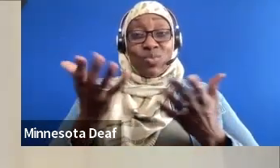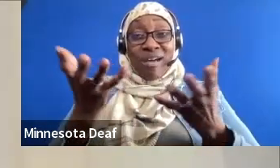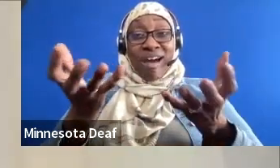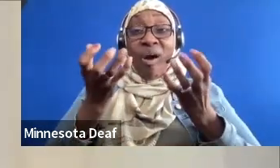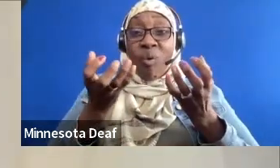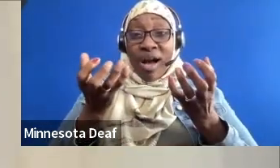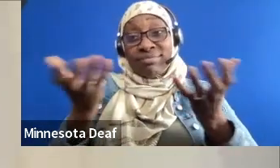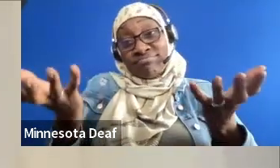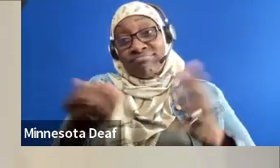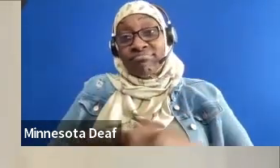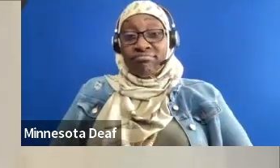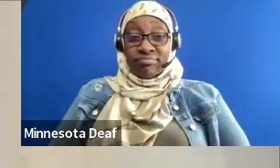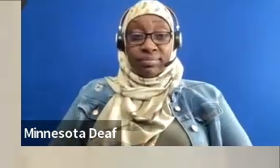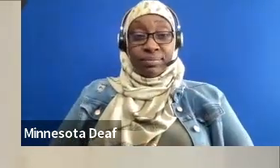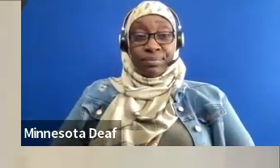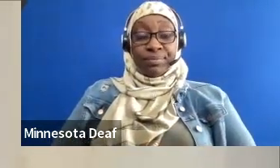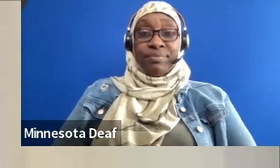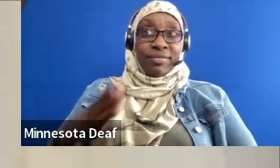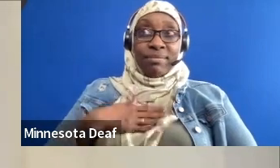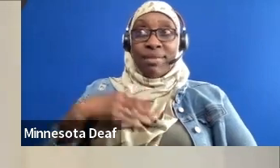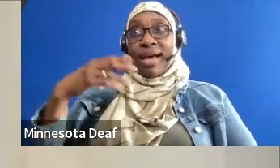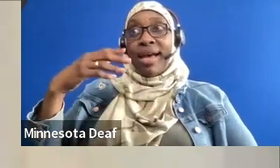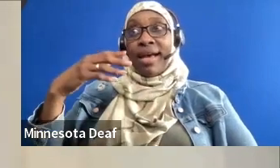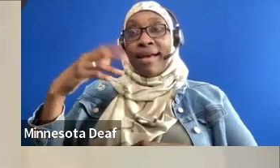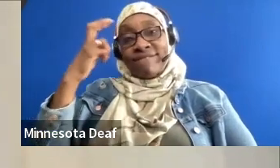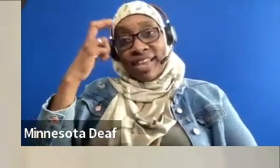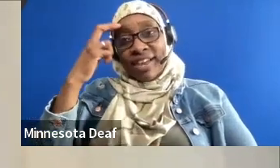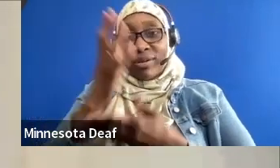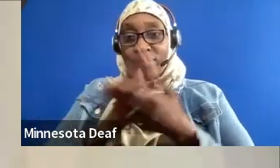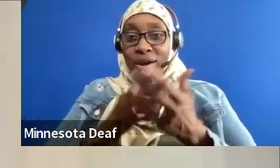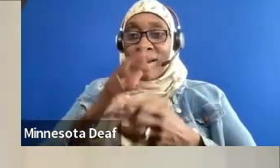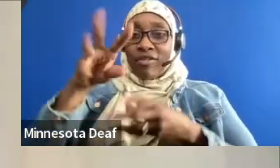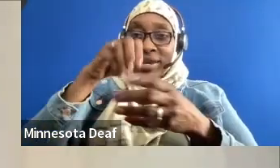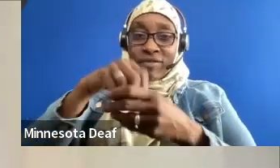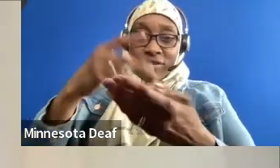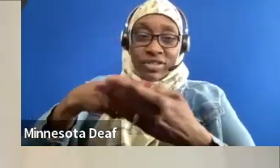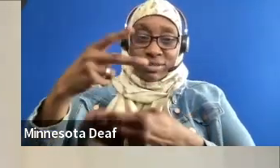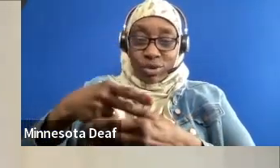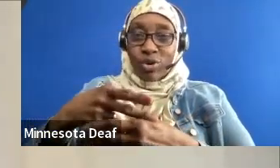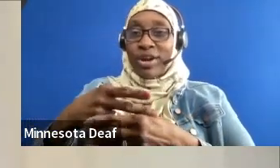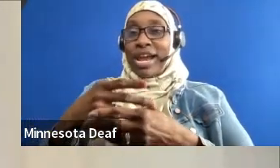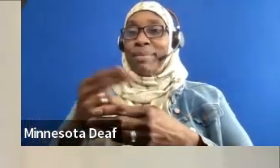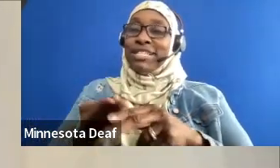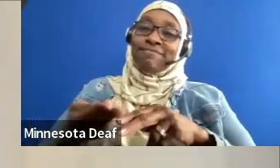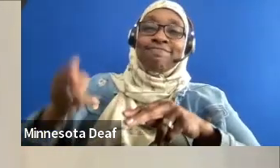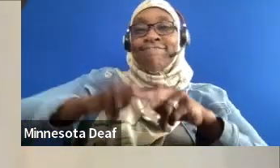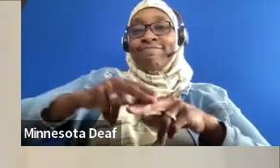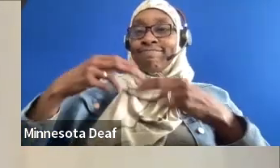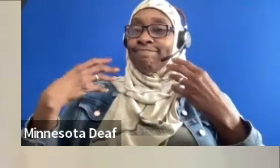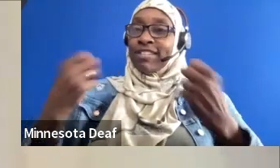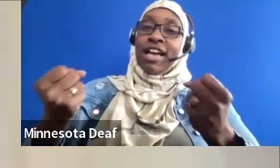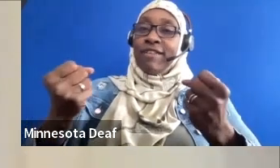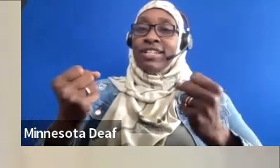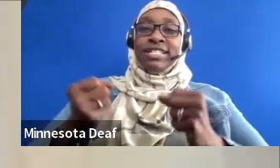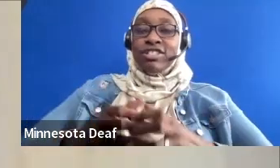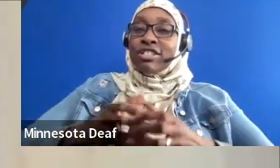favorite part of being a YLR fellow has been getting to see our participants gain confidence in themselves and really just grow so, so